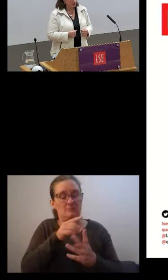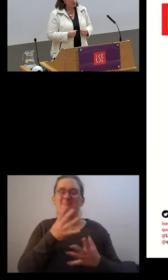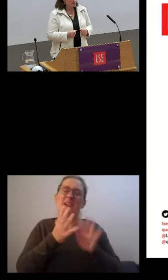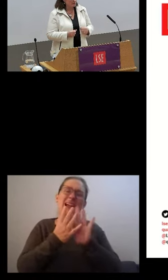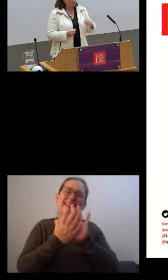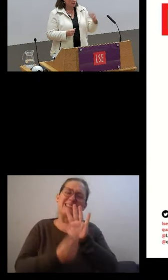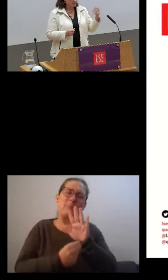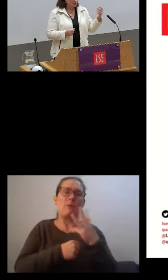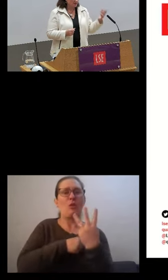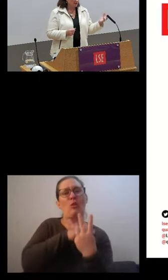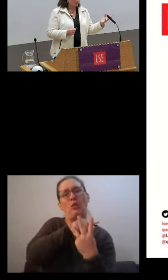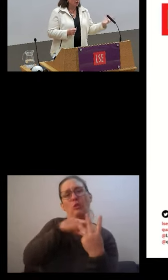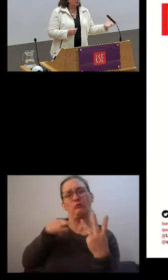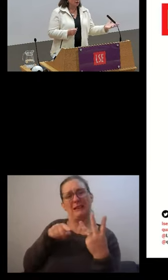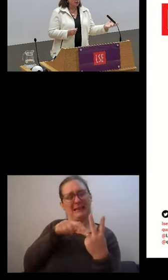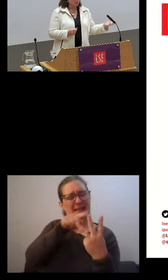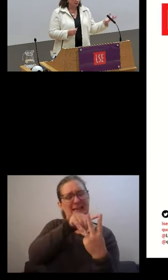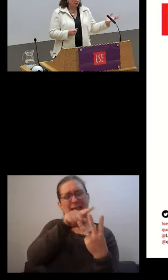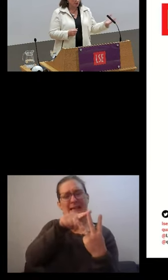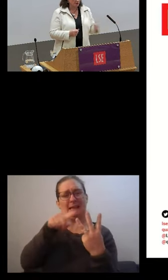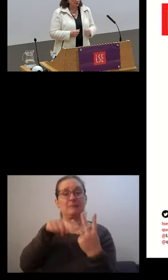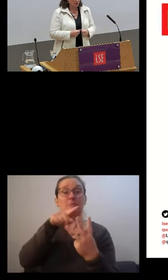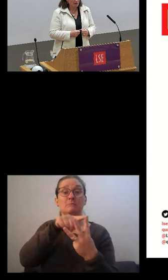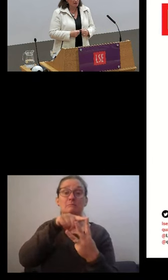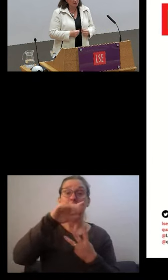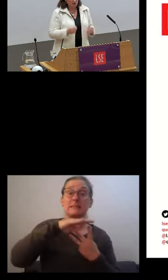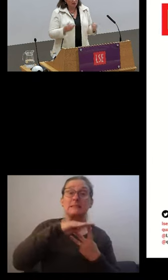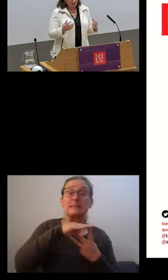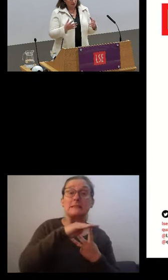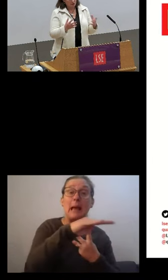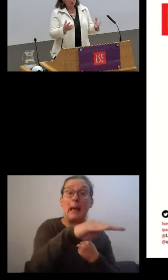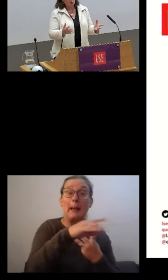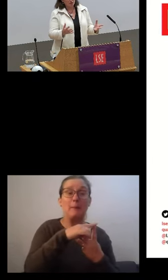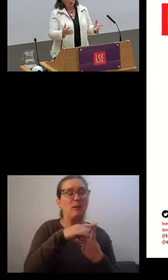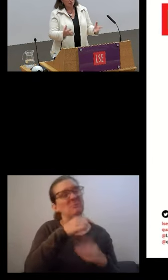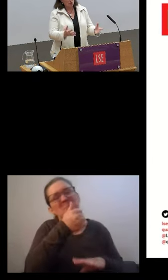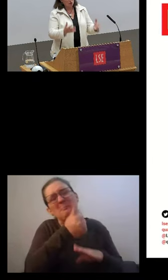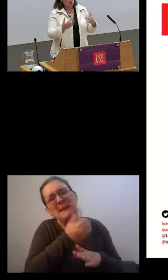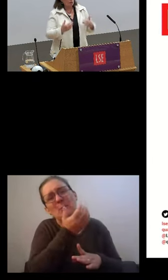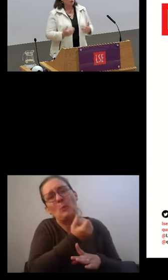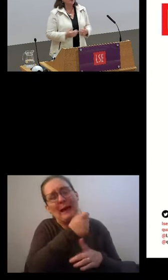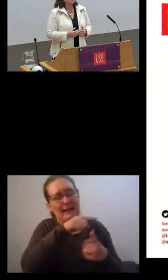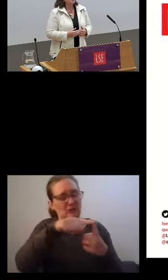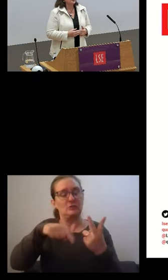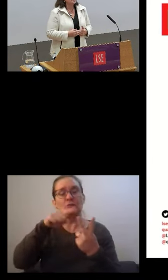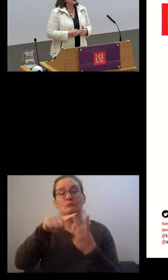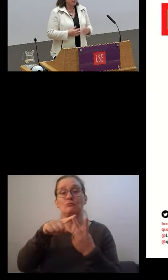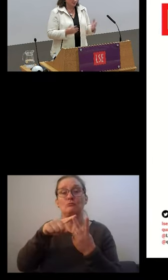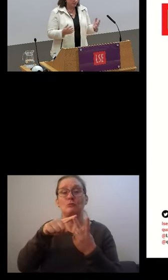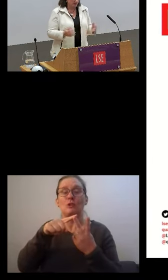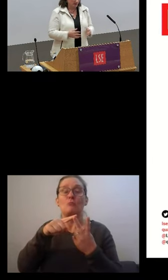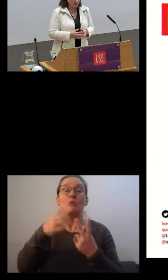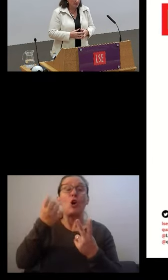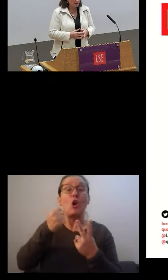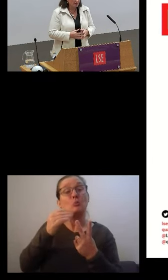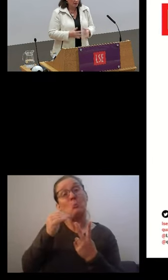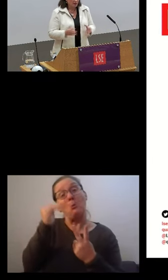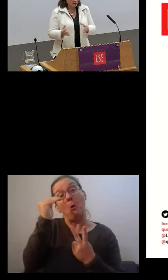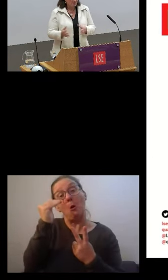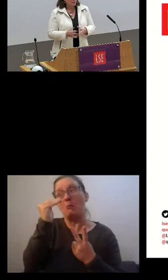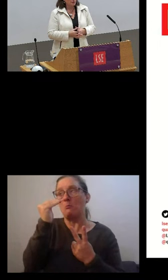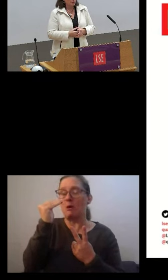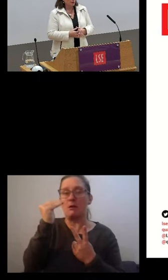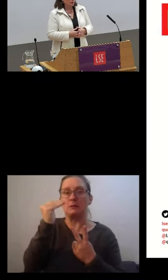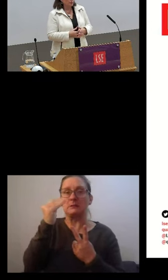situations, somebody with a stable contract, although it's minimum wage, somebody who's earning a bit more but is working all hours that they can,